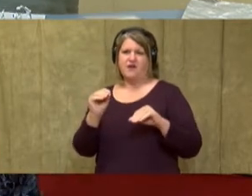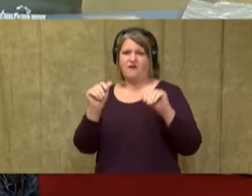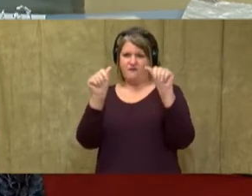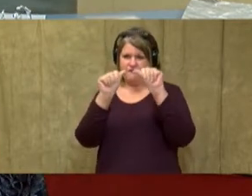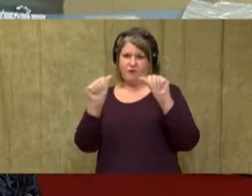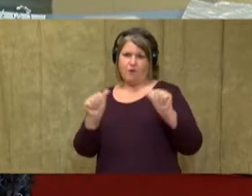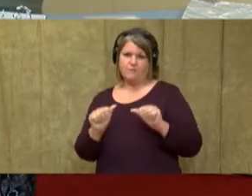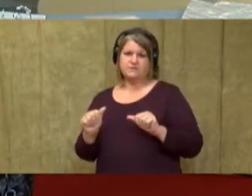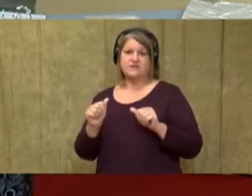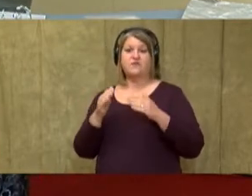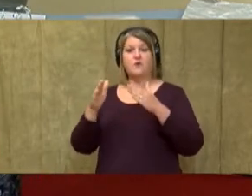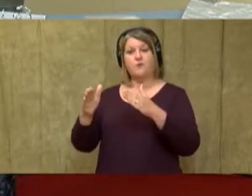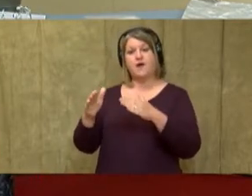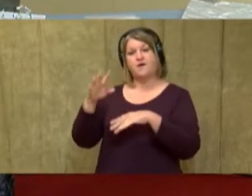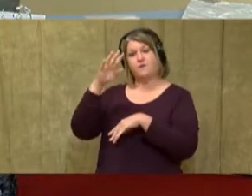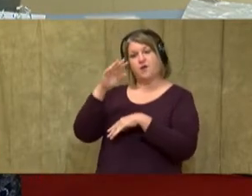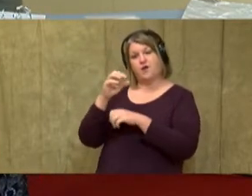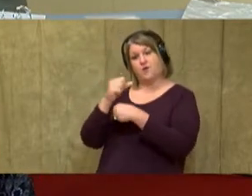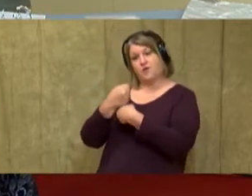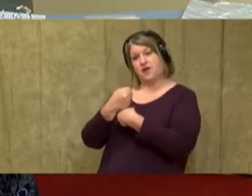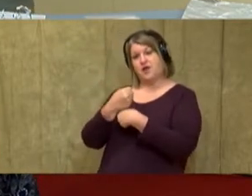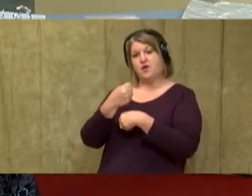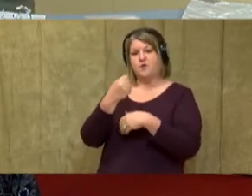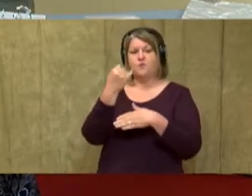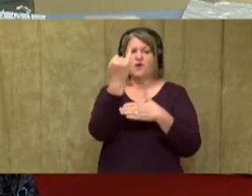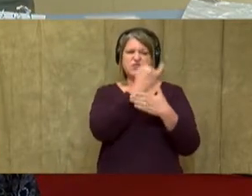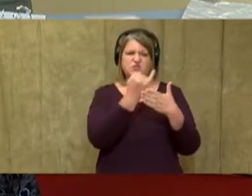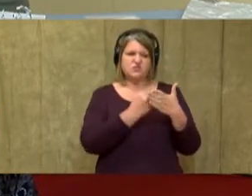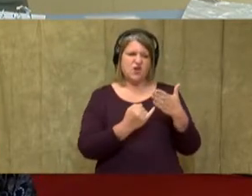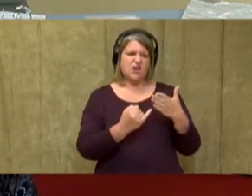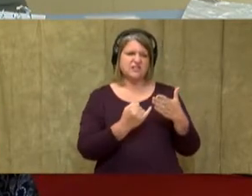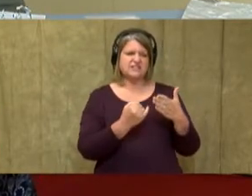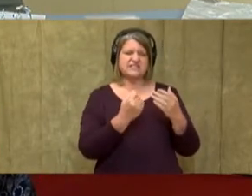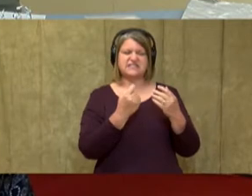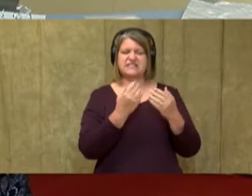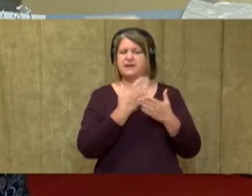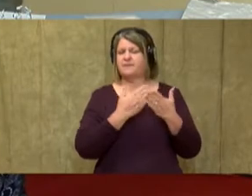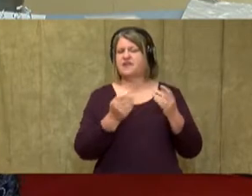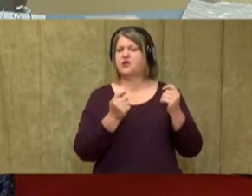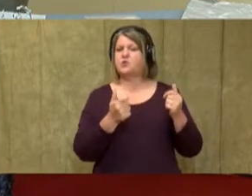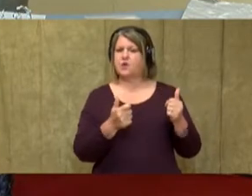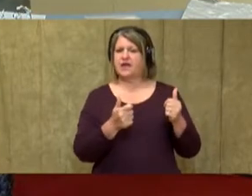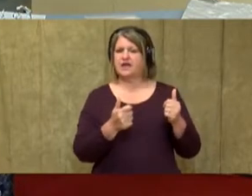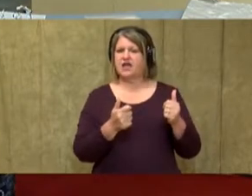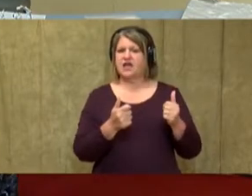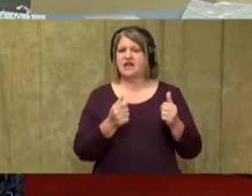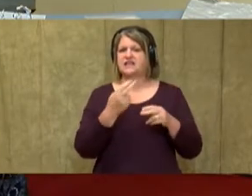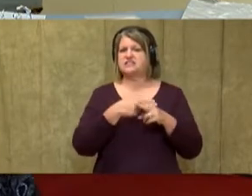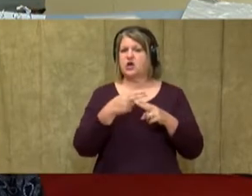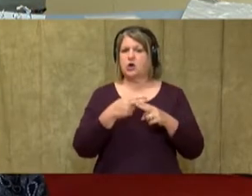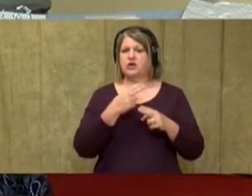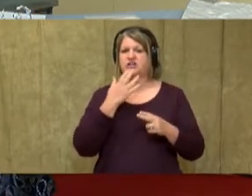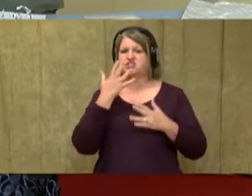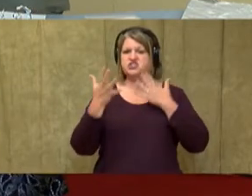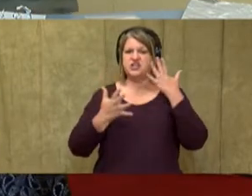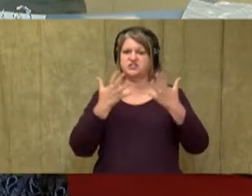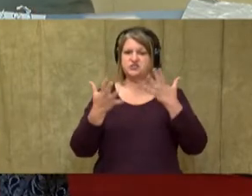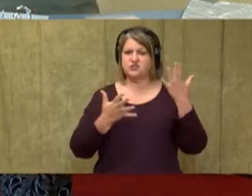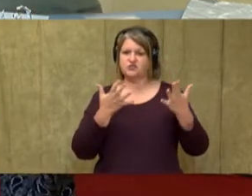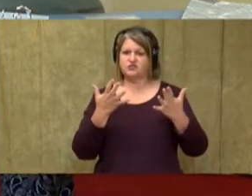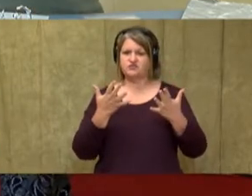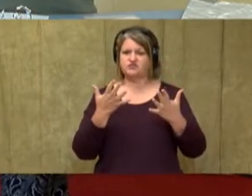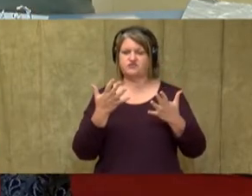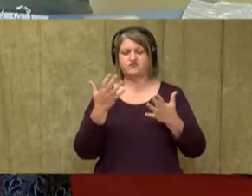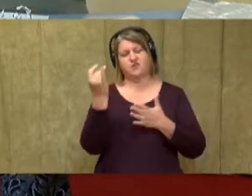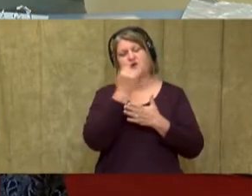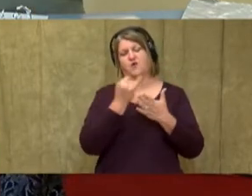this movement is we're going to draw something very quick, a quick sketch called a gesture drawing. And this is going to help us to